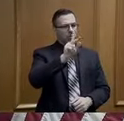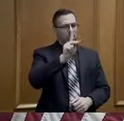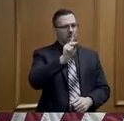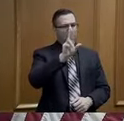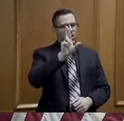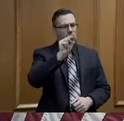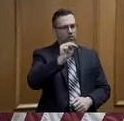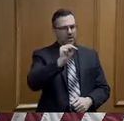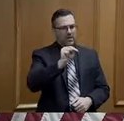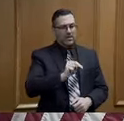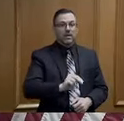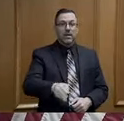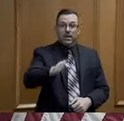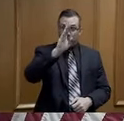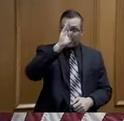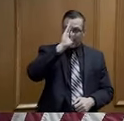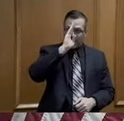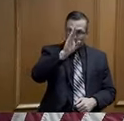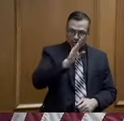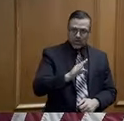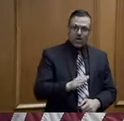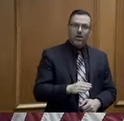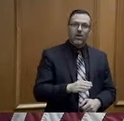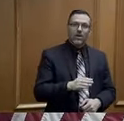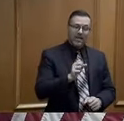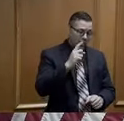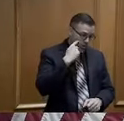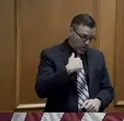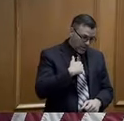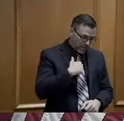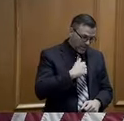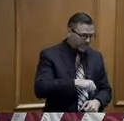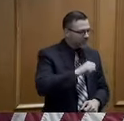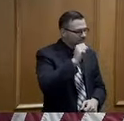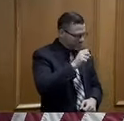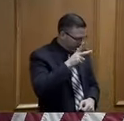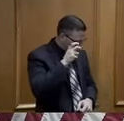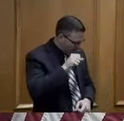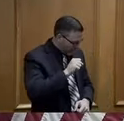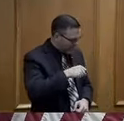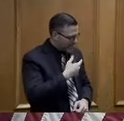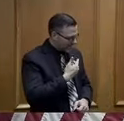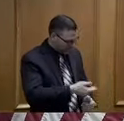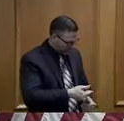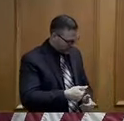Hi there. I'm the same way of asking as Jonathan. Can you hear me? Yes, sir. We sure can, Chris.